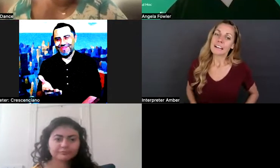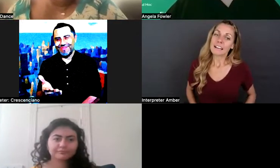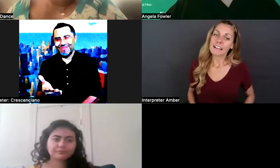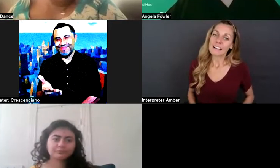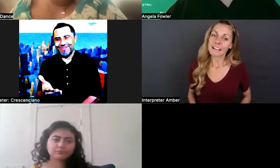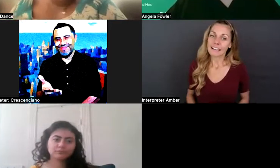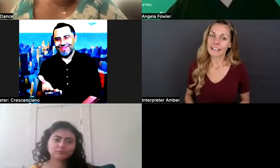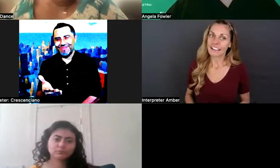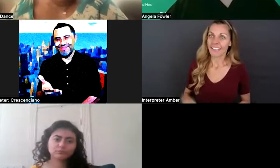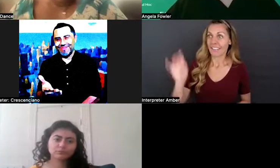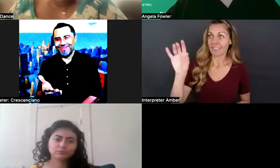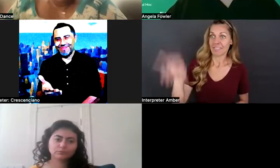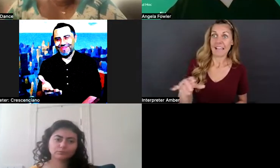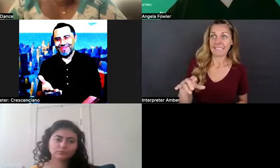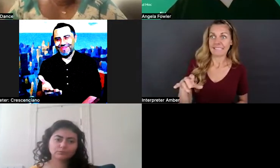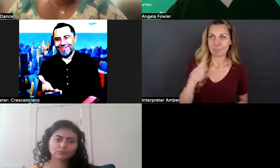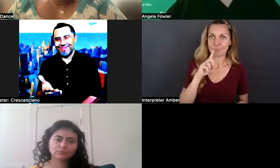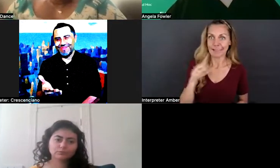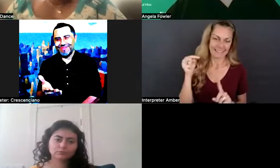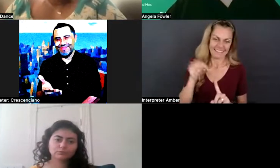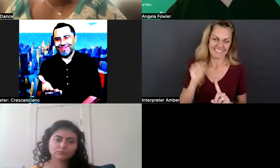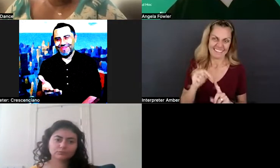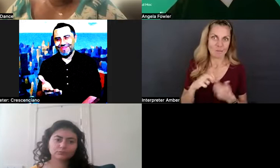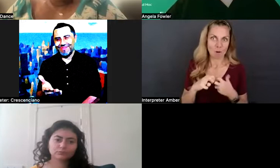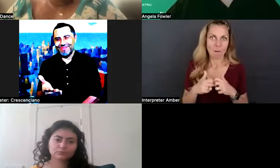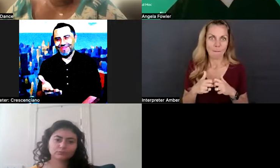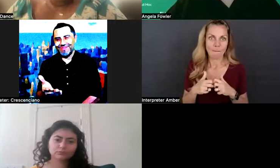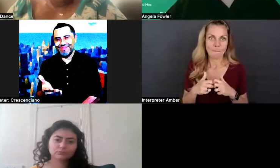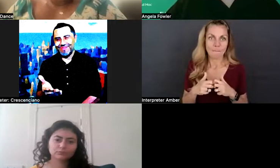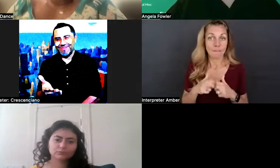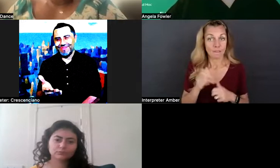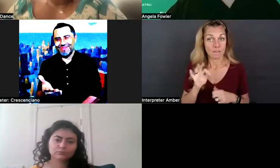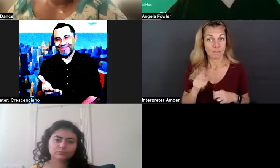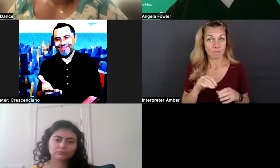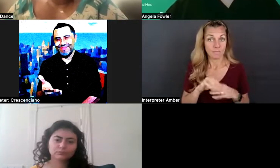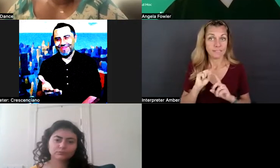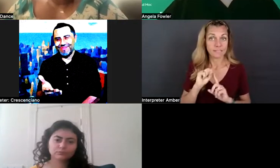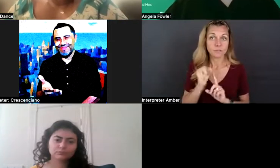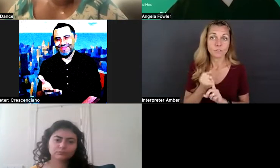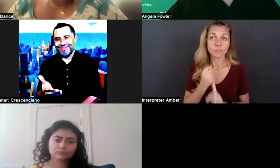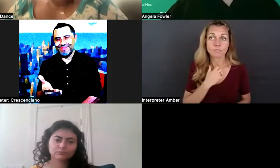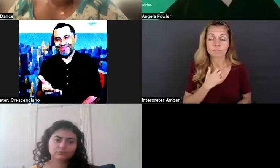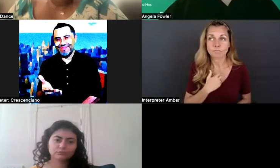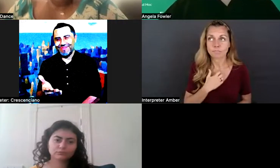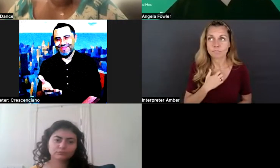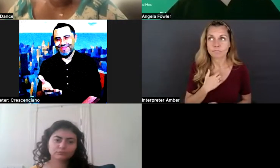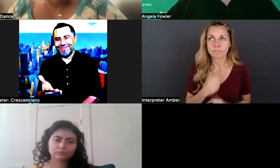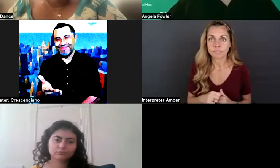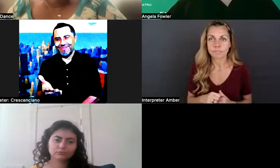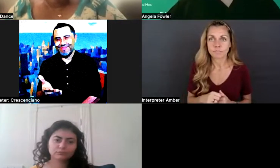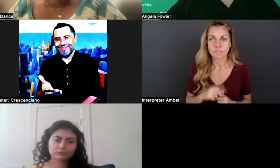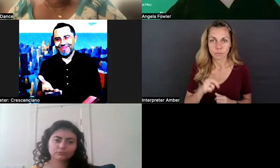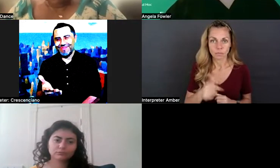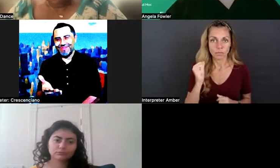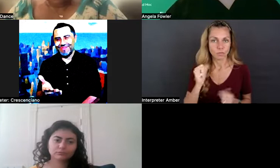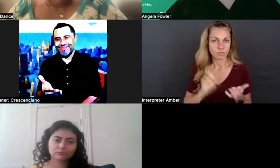this is exactly the crux of the problem is because if you're in a situation where you, uh, where you refuse to sign